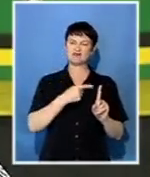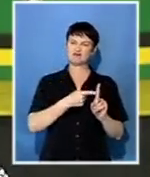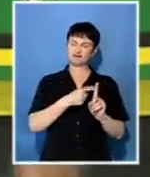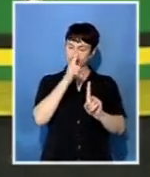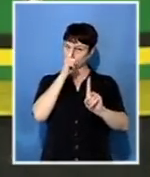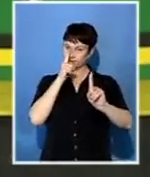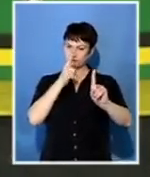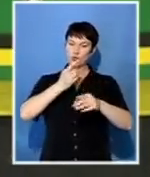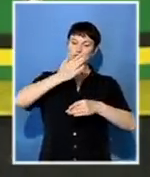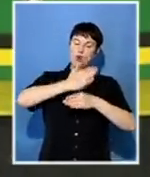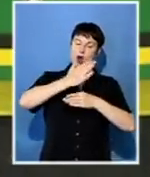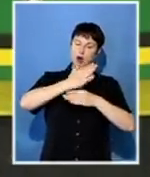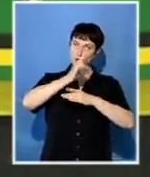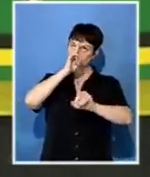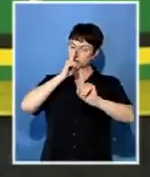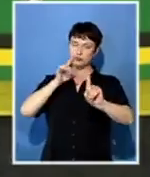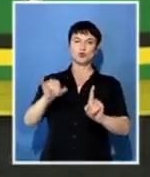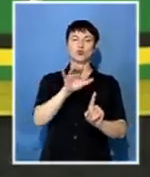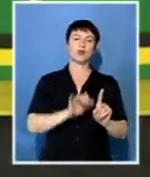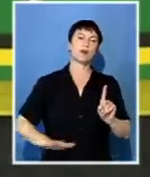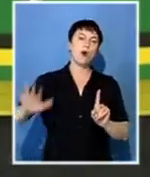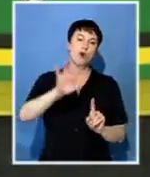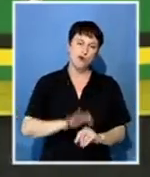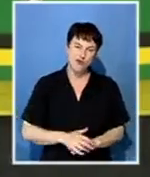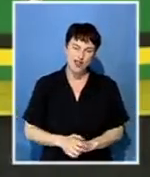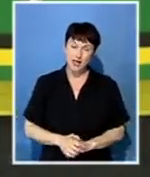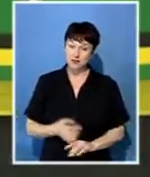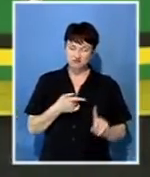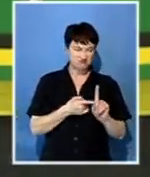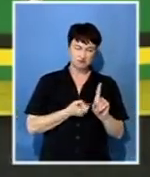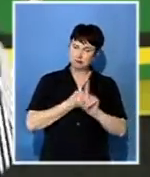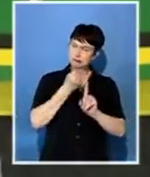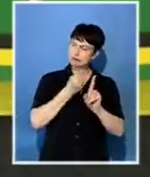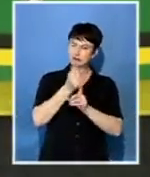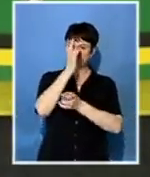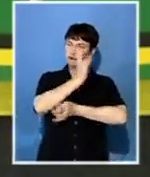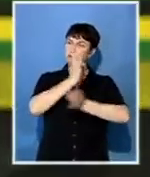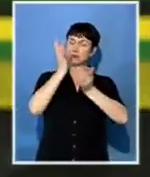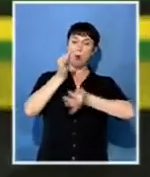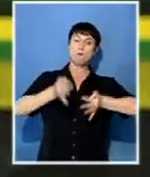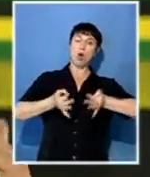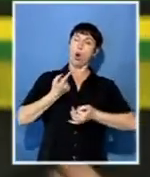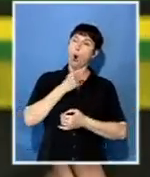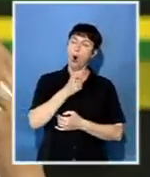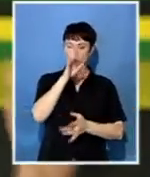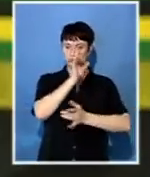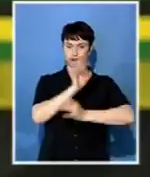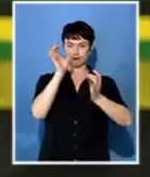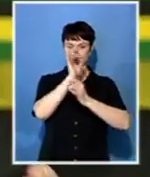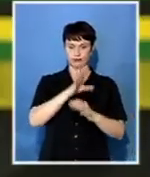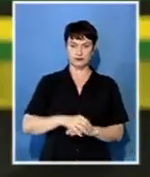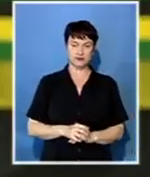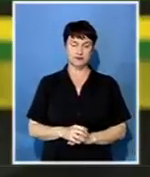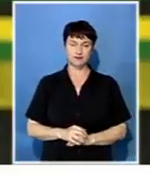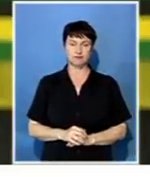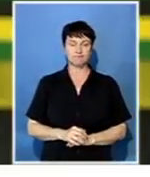for the nation. Working to make sure that people know where we're at politically. Your name came up so